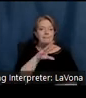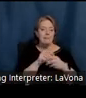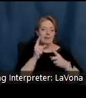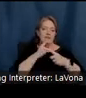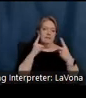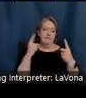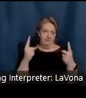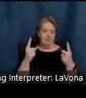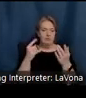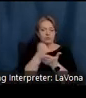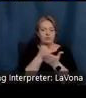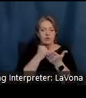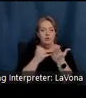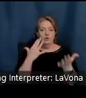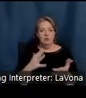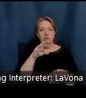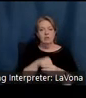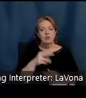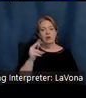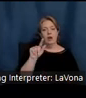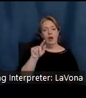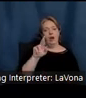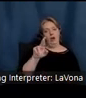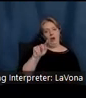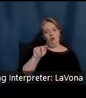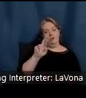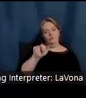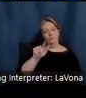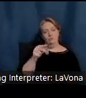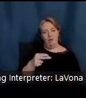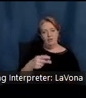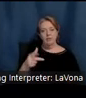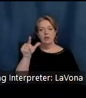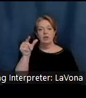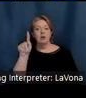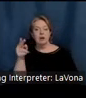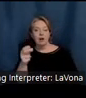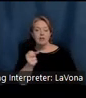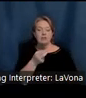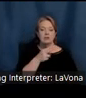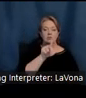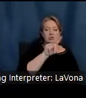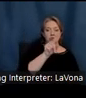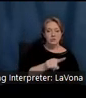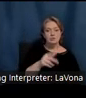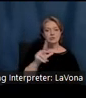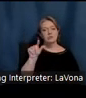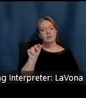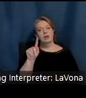Hearthrath, Marie Goth, Will Vauder, Adolph Schultz, and Carl Graff, to name a few.